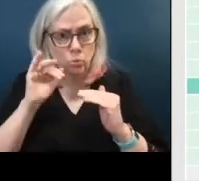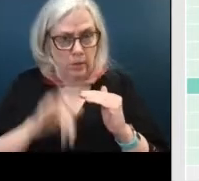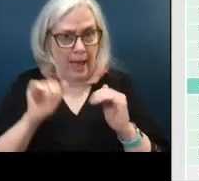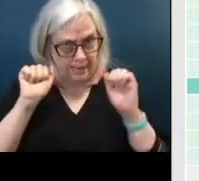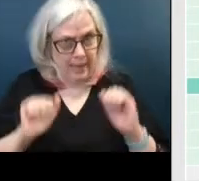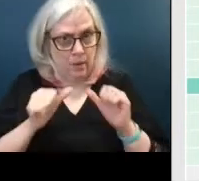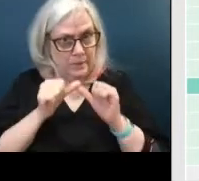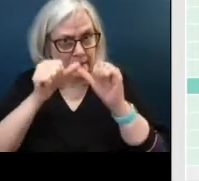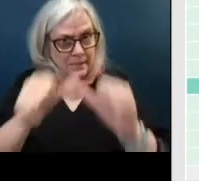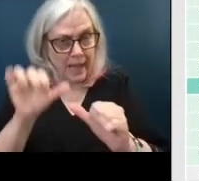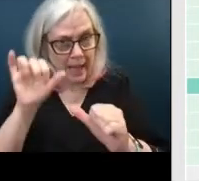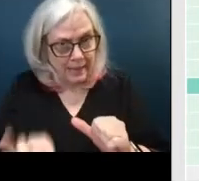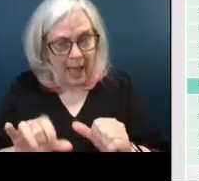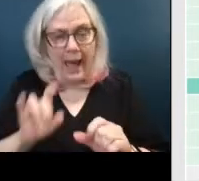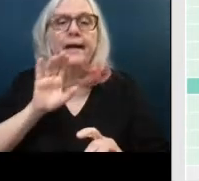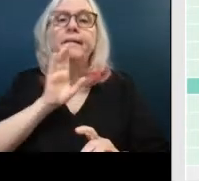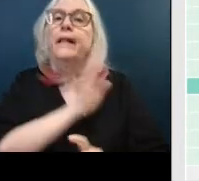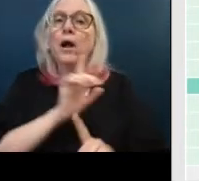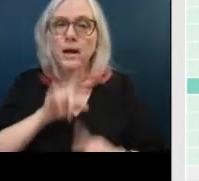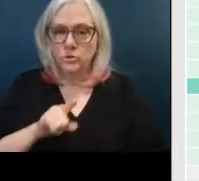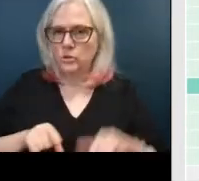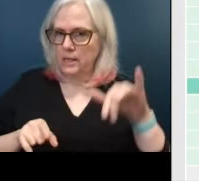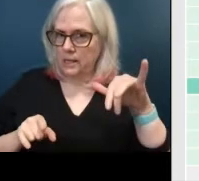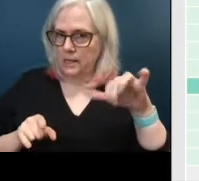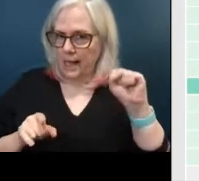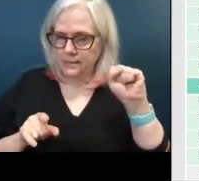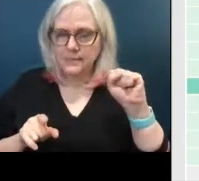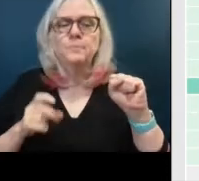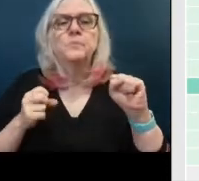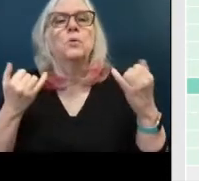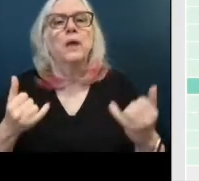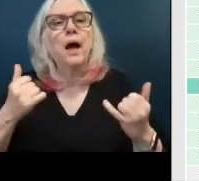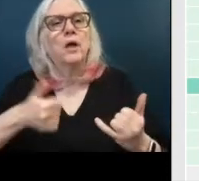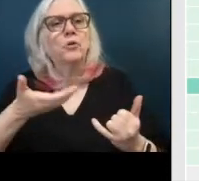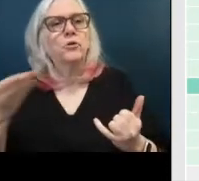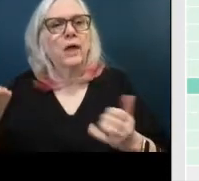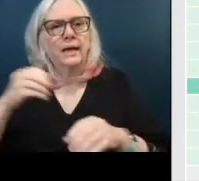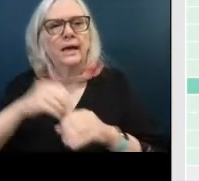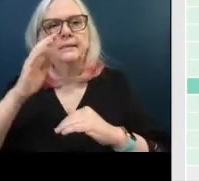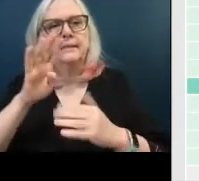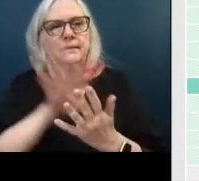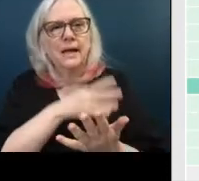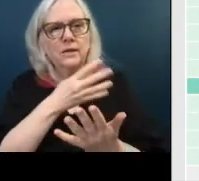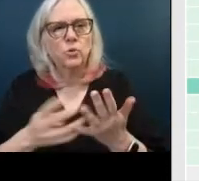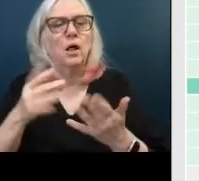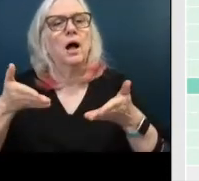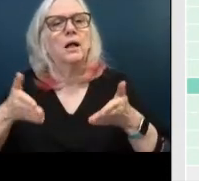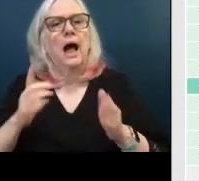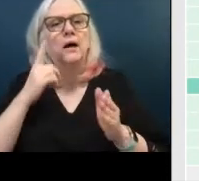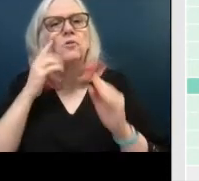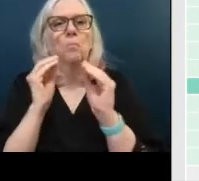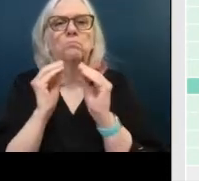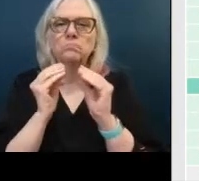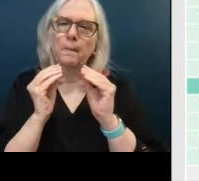um some other things that are built in with this schedule is uh it allows for a better accountability process